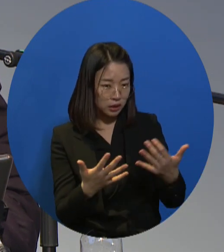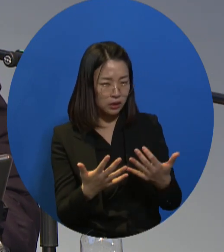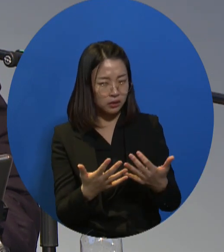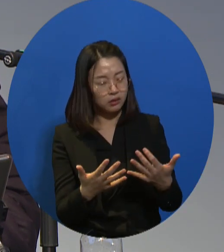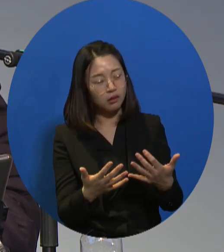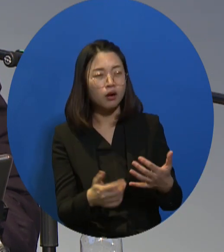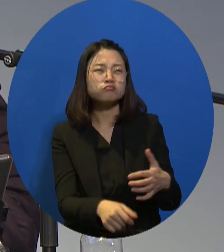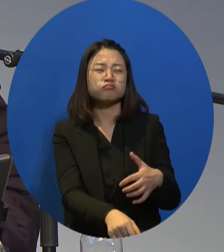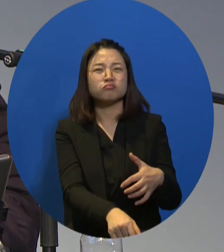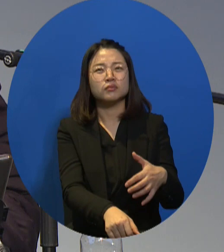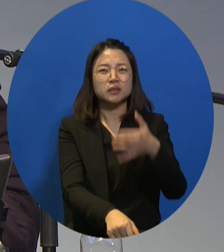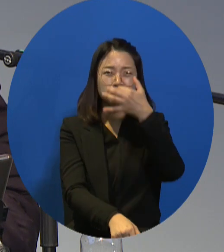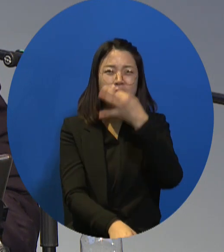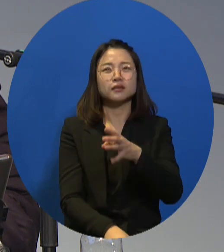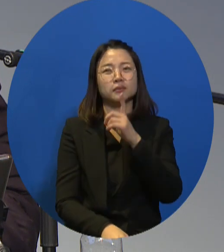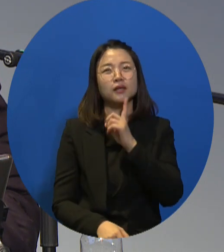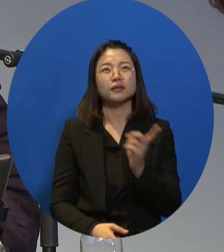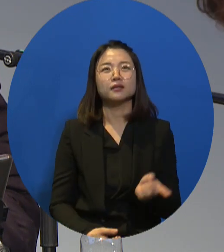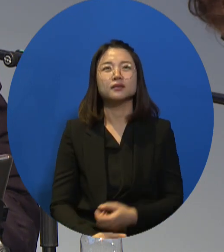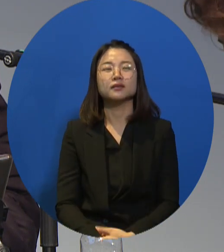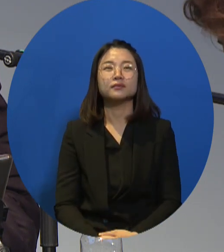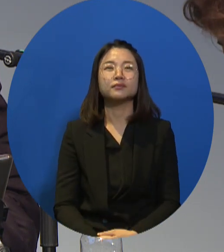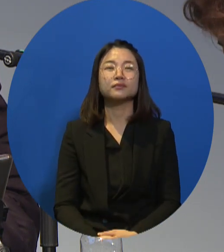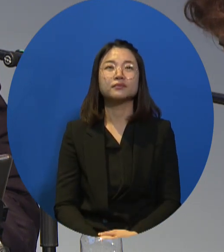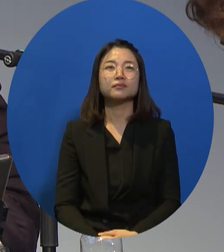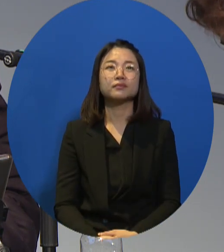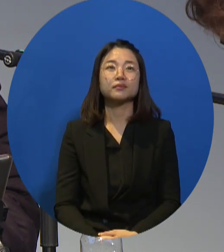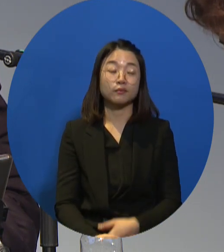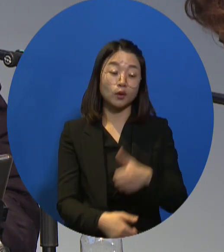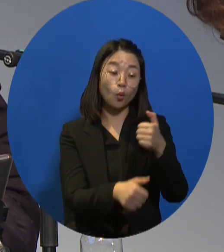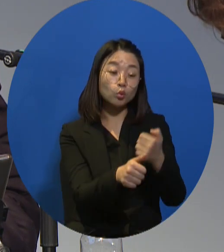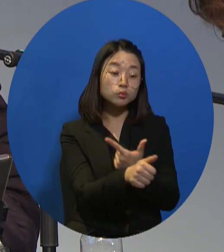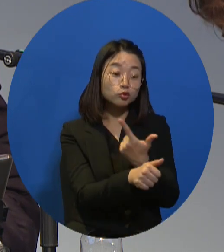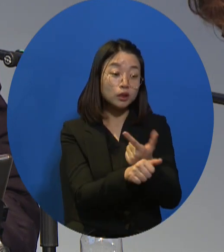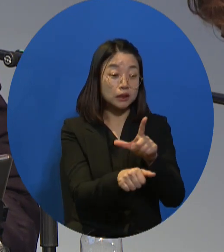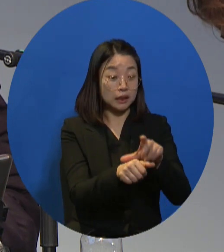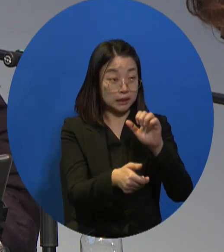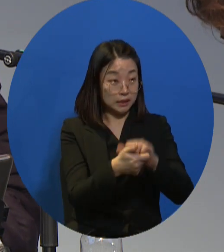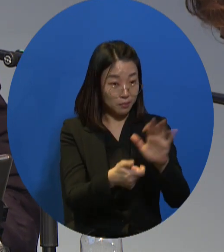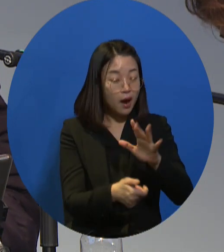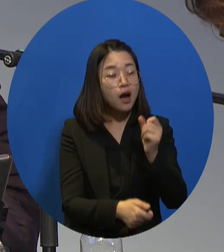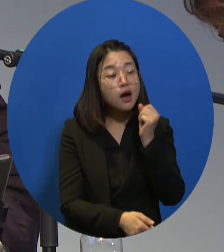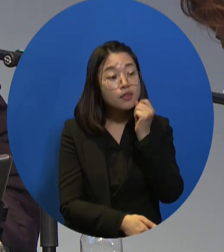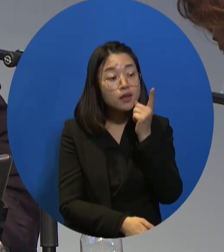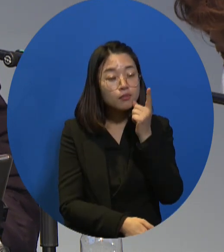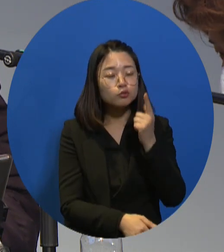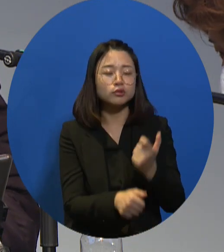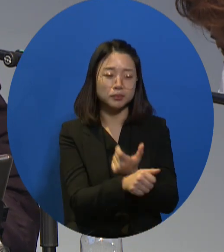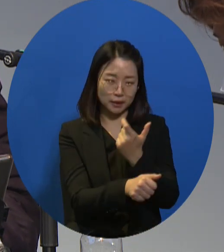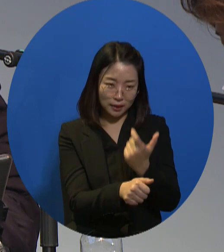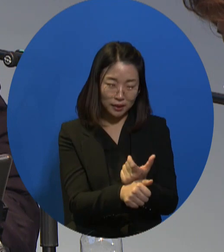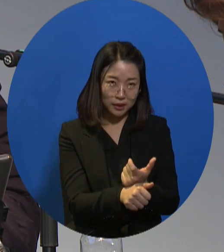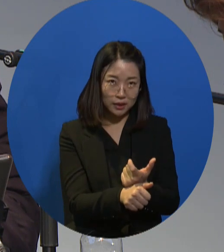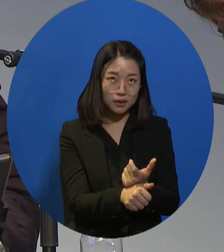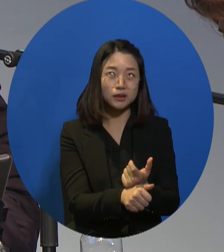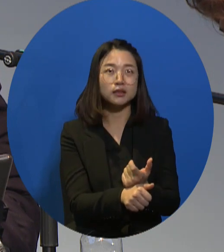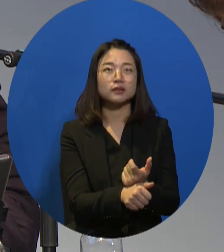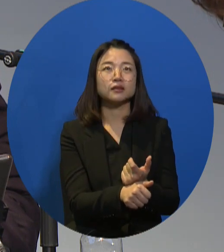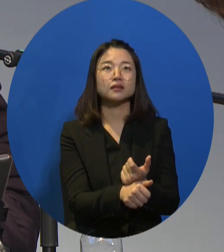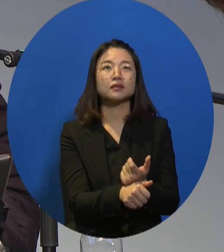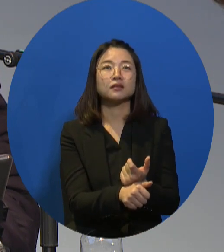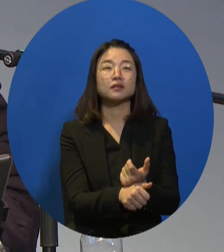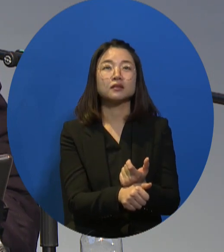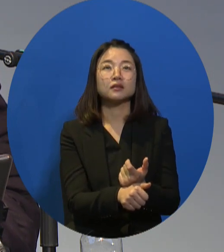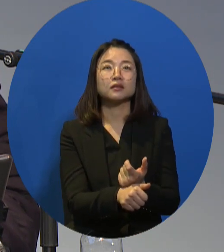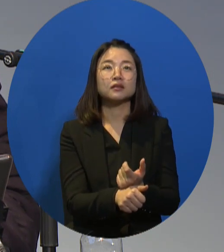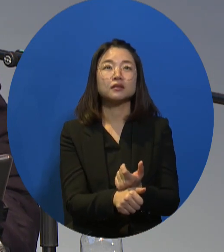So there were several practical challenges. So instead of 56 hours,